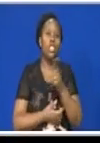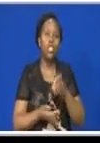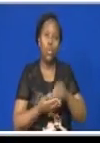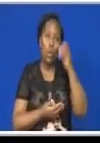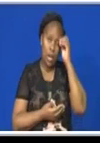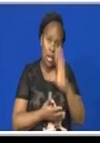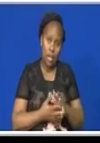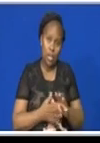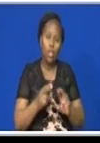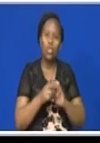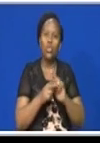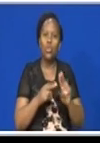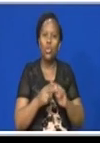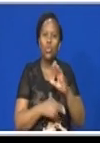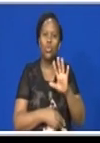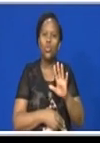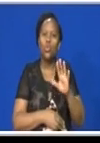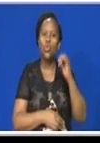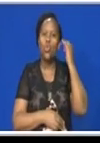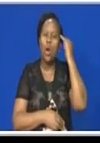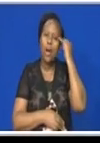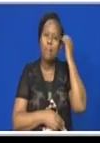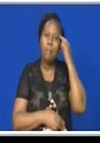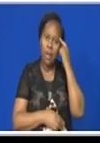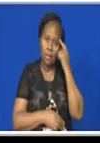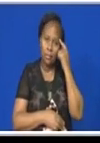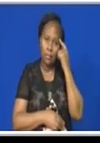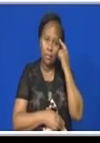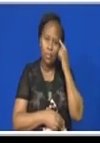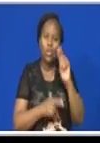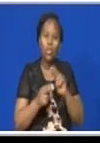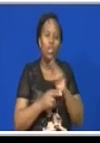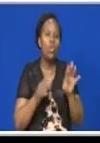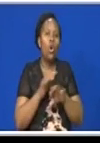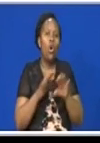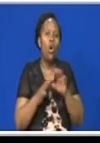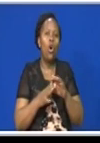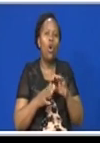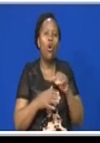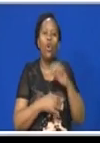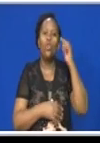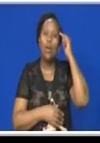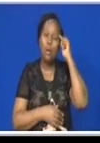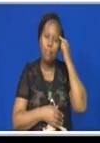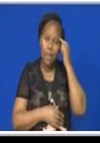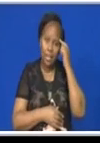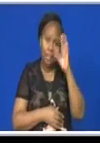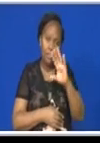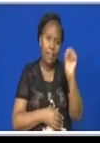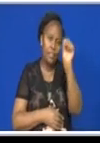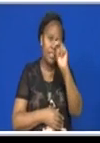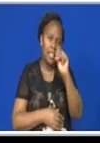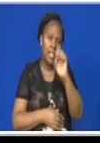to use your senses. You use all or you engage all your five senses